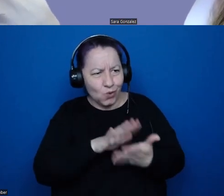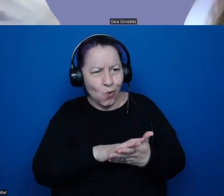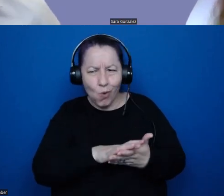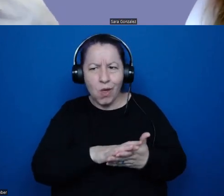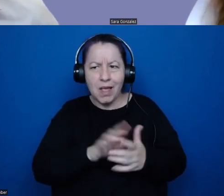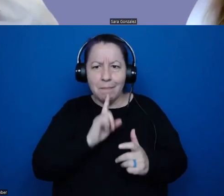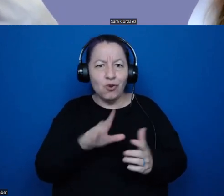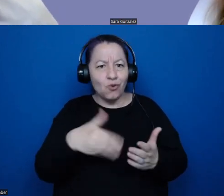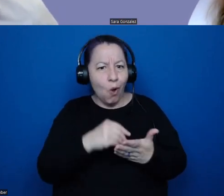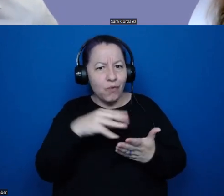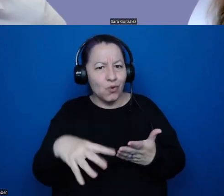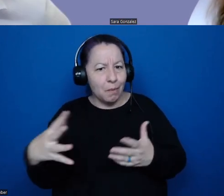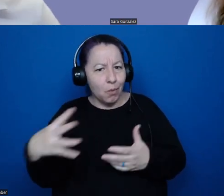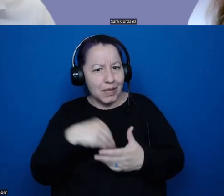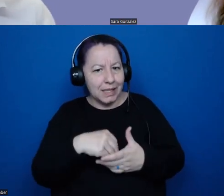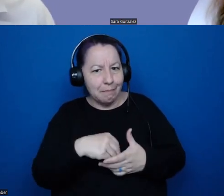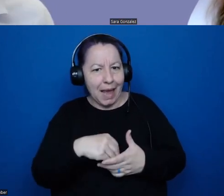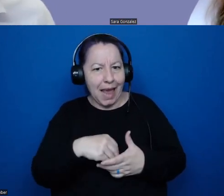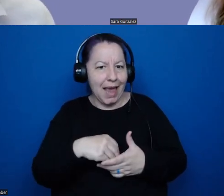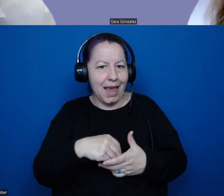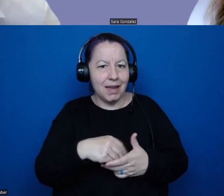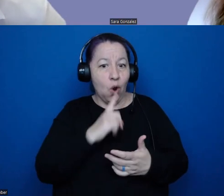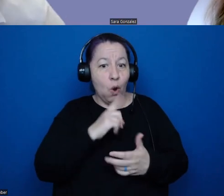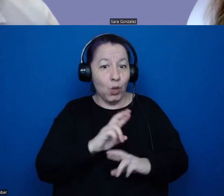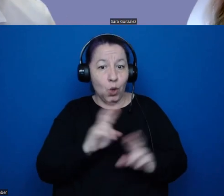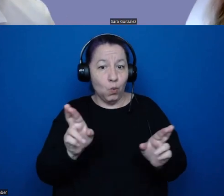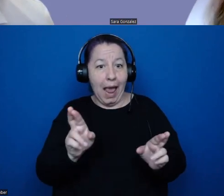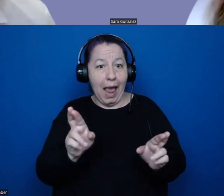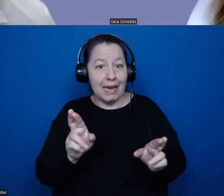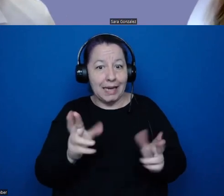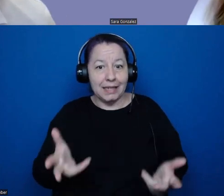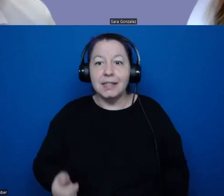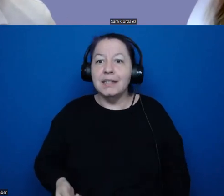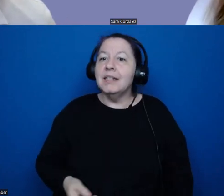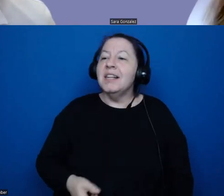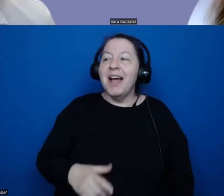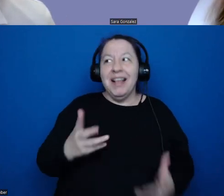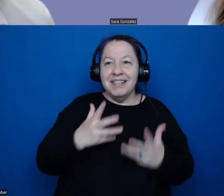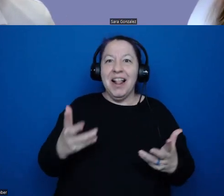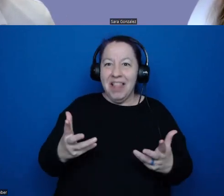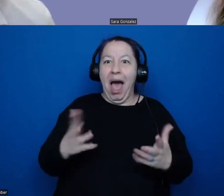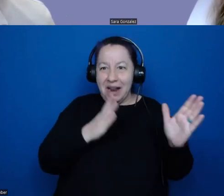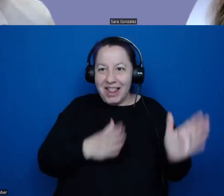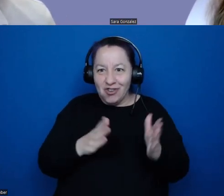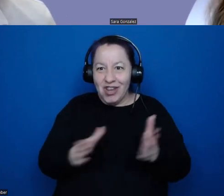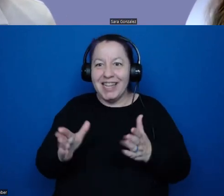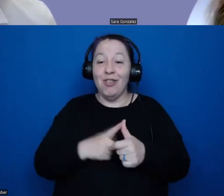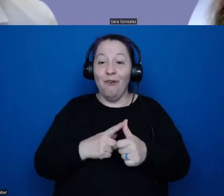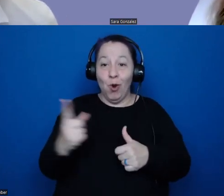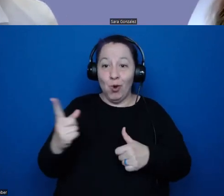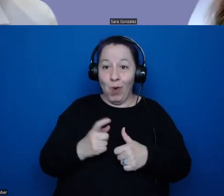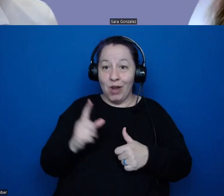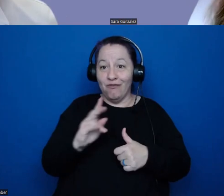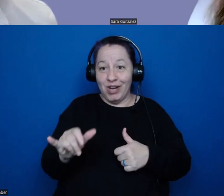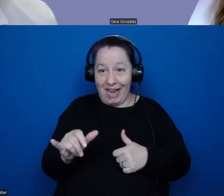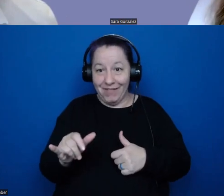students that are participating are really ready to go. It's a lot of logistics. So that first question, Tiffany, you can